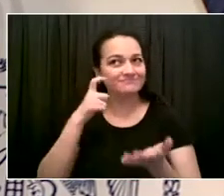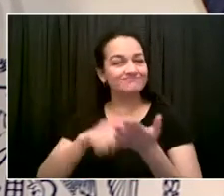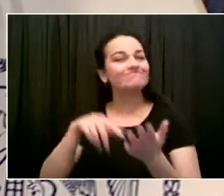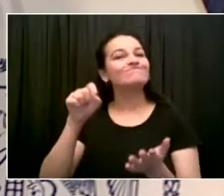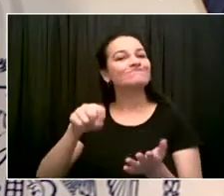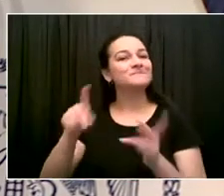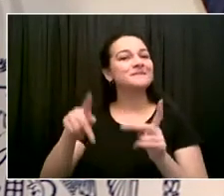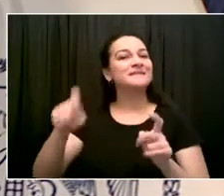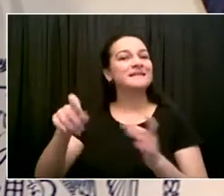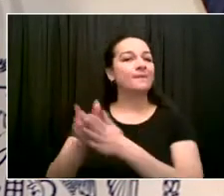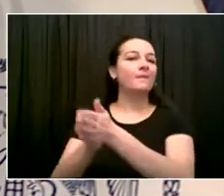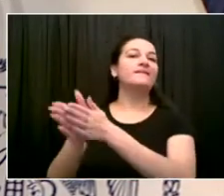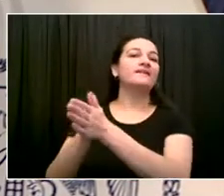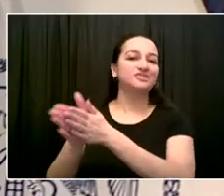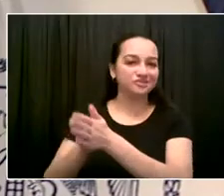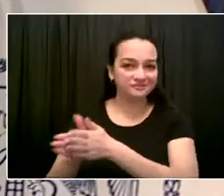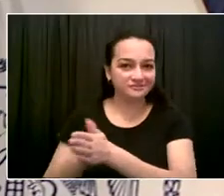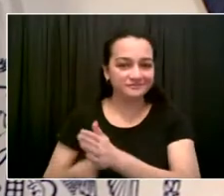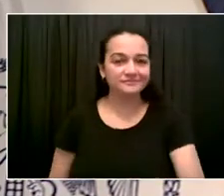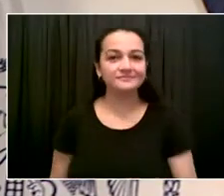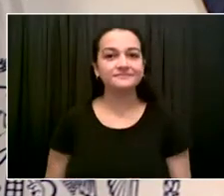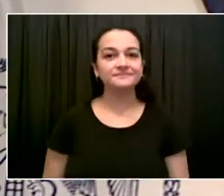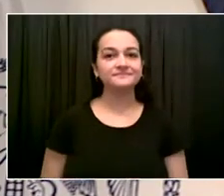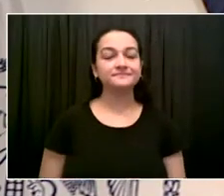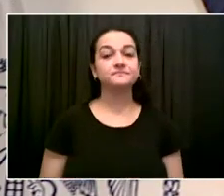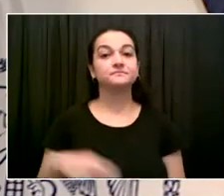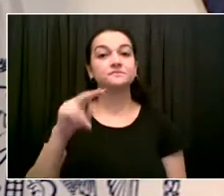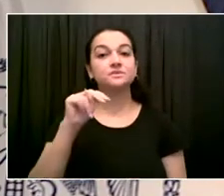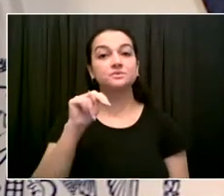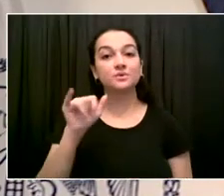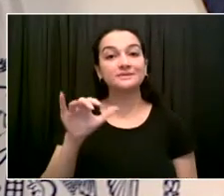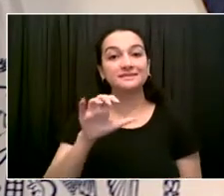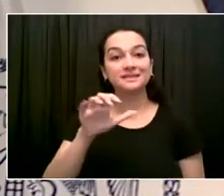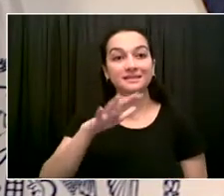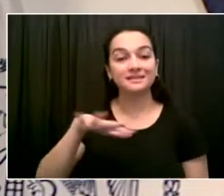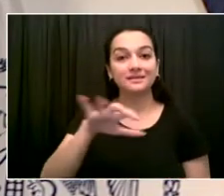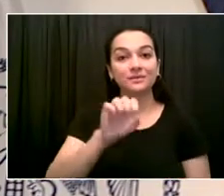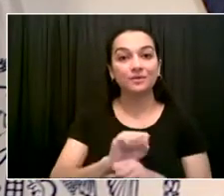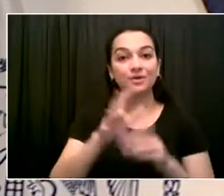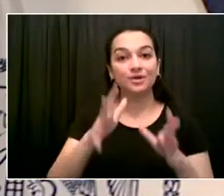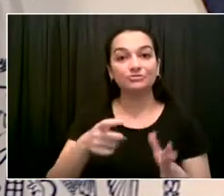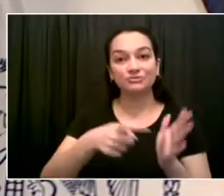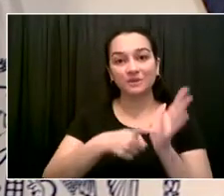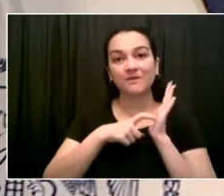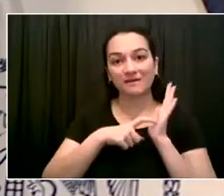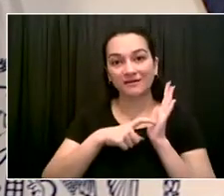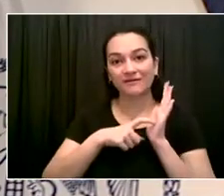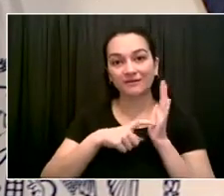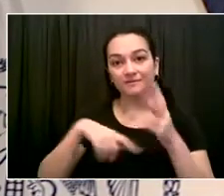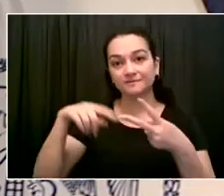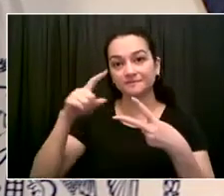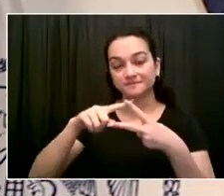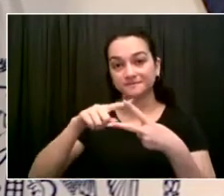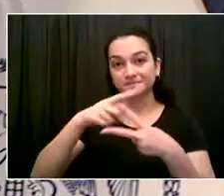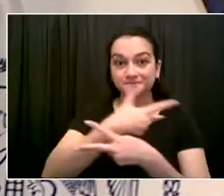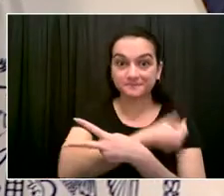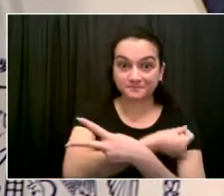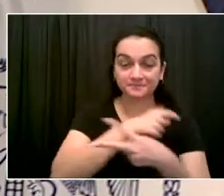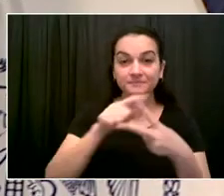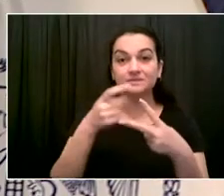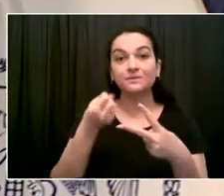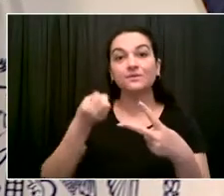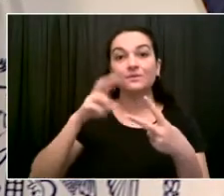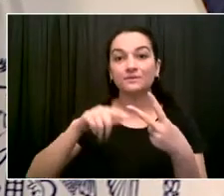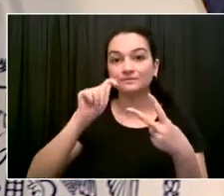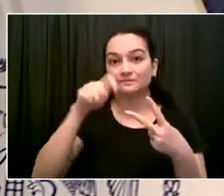clearly helping to lead the way for the private sector. You see more and more private sector companies setting mandates for their employees or